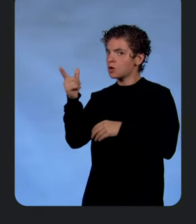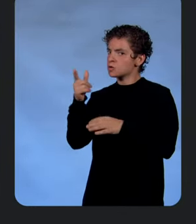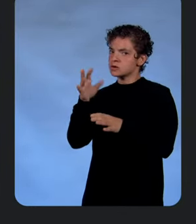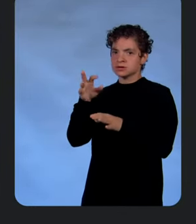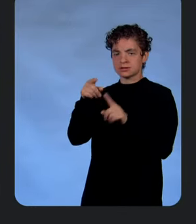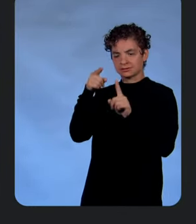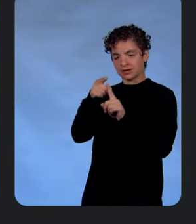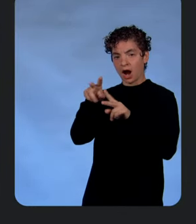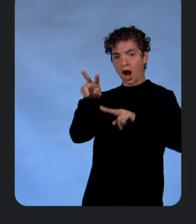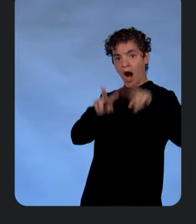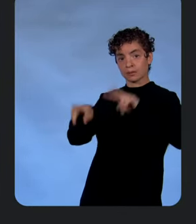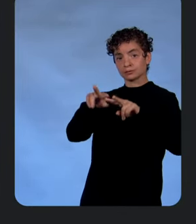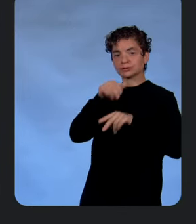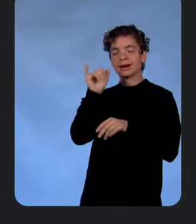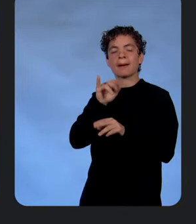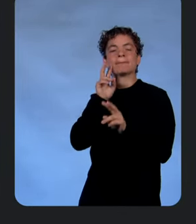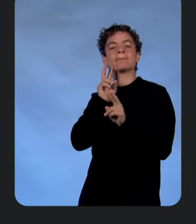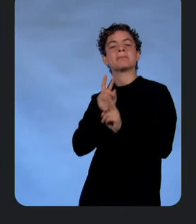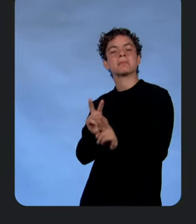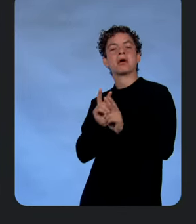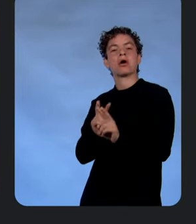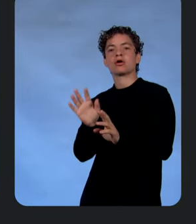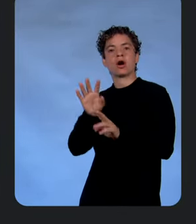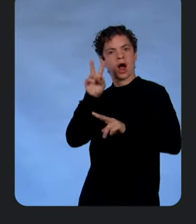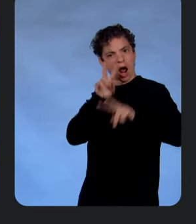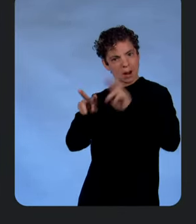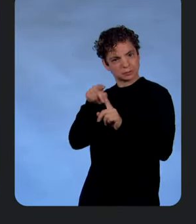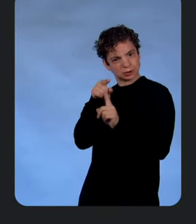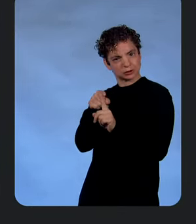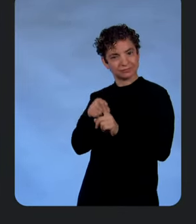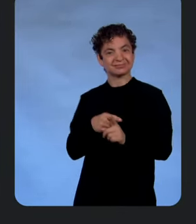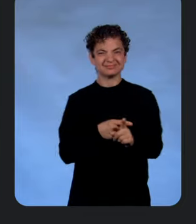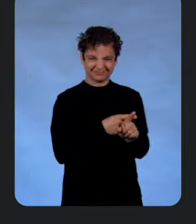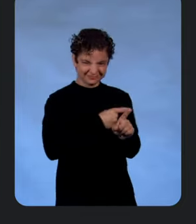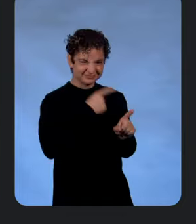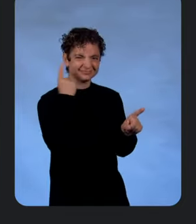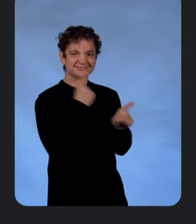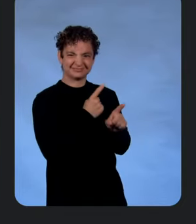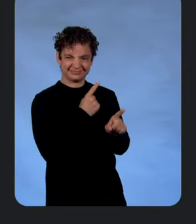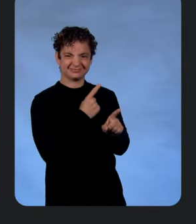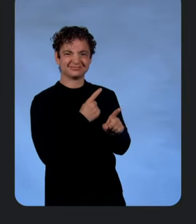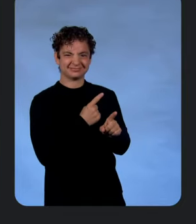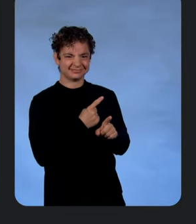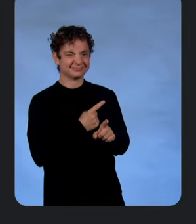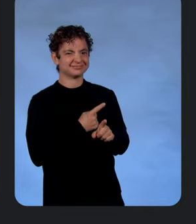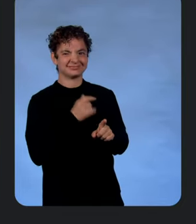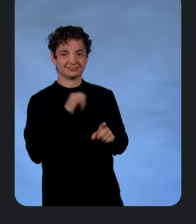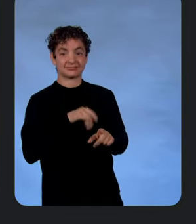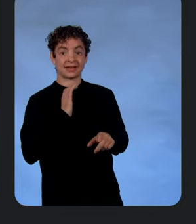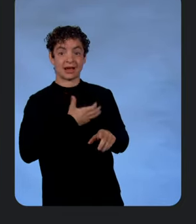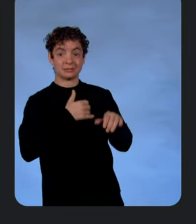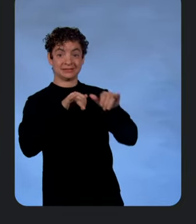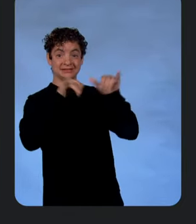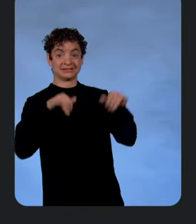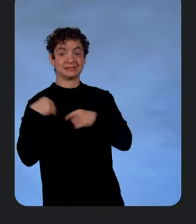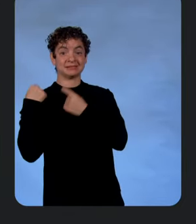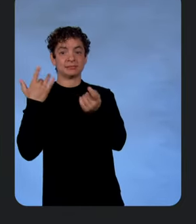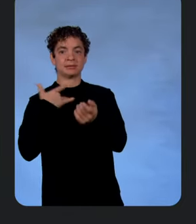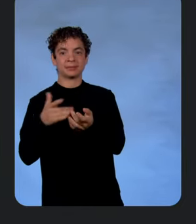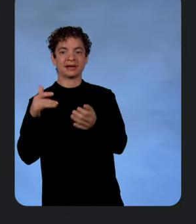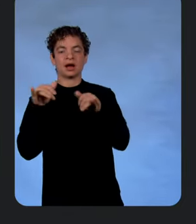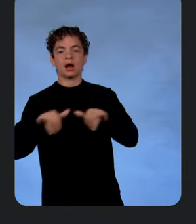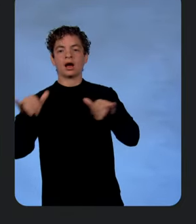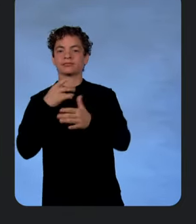so adamant that observability isn't just monitoring with a new name? Yes. Yes. Our systems used to fail in fairly